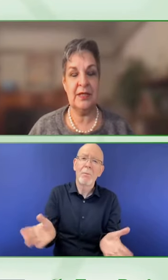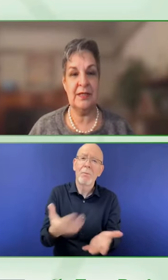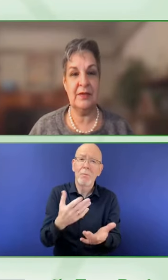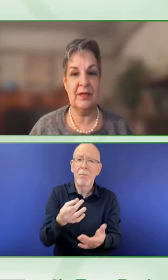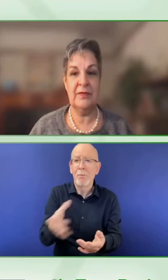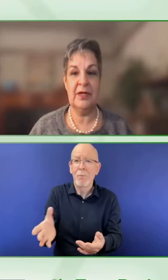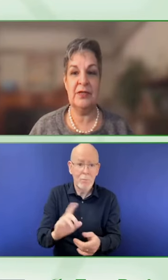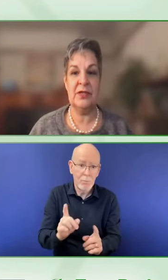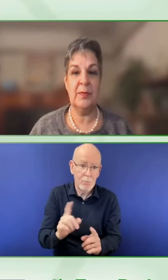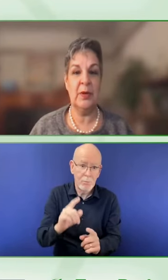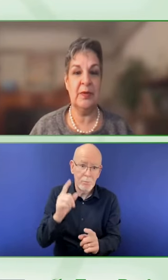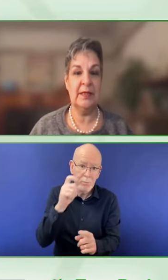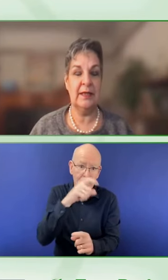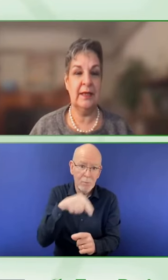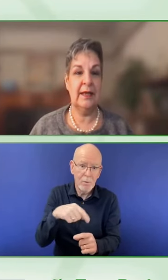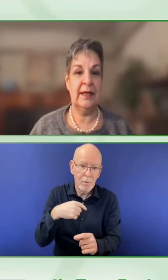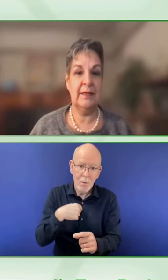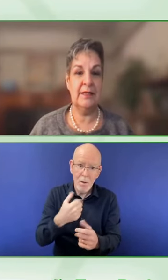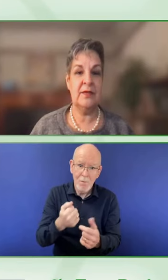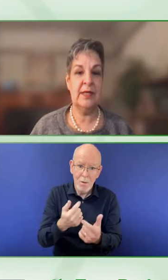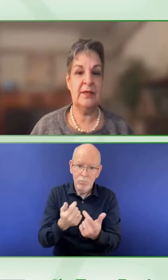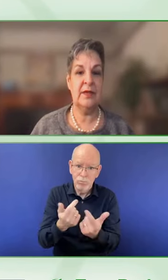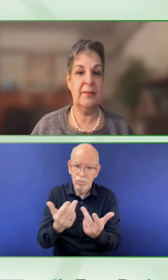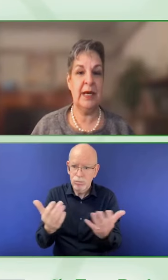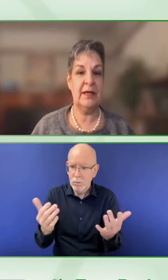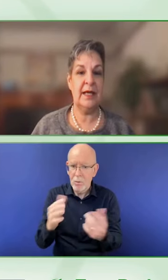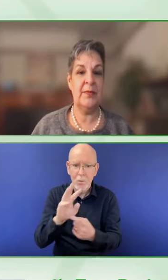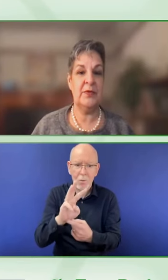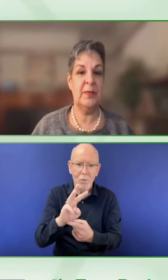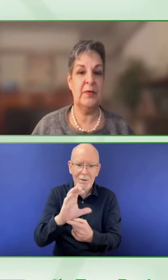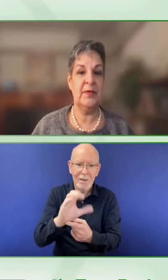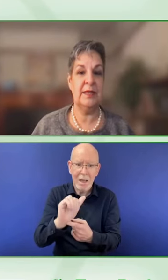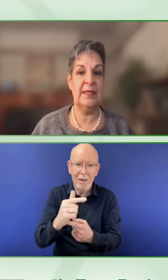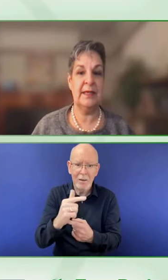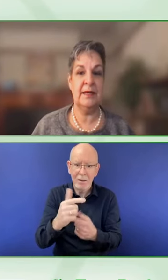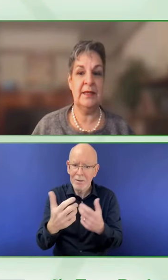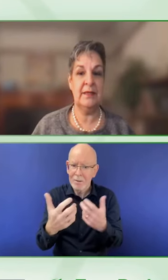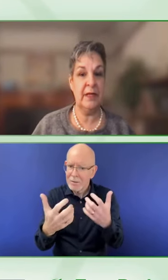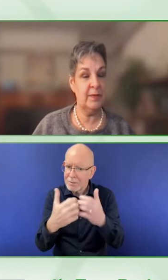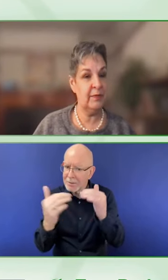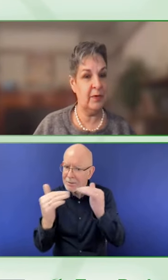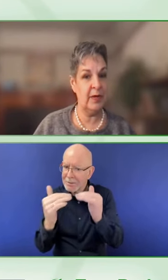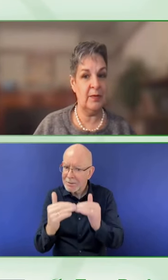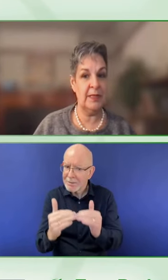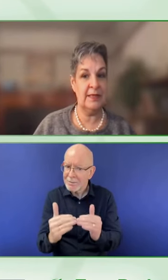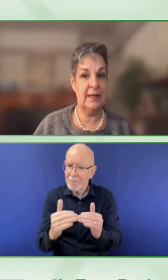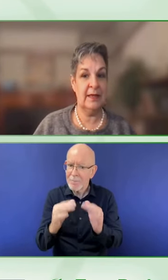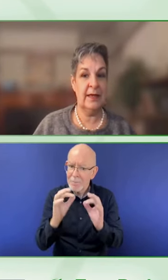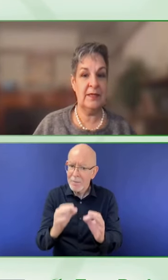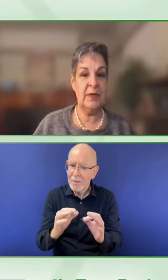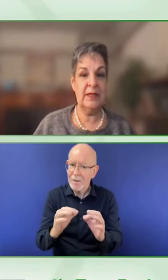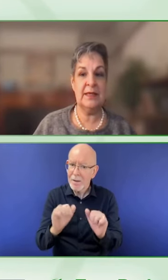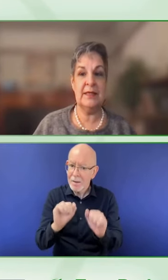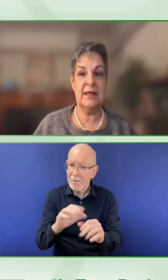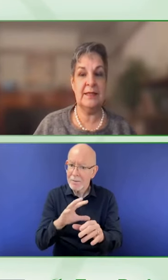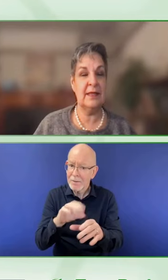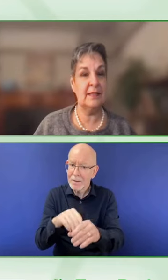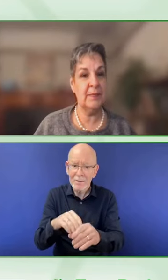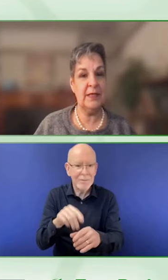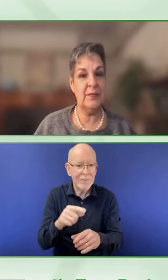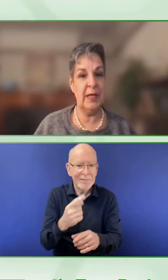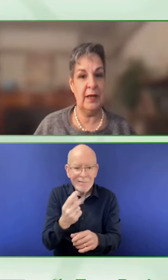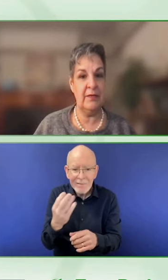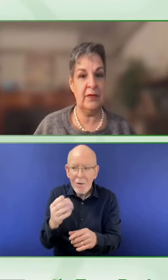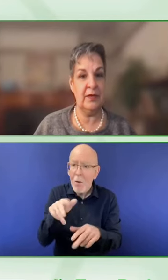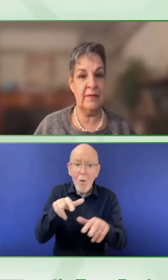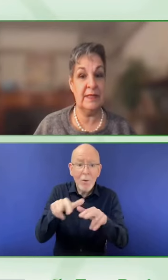acceptance criteria for each component. And these criteria capture both the design and development requirements, as well as